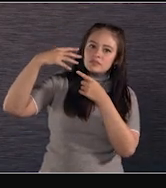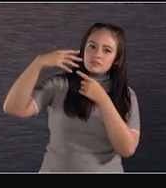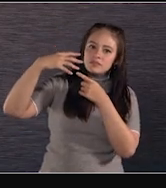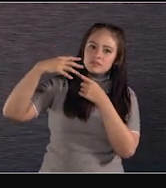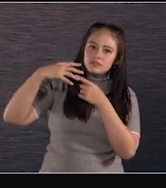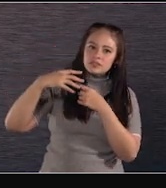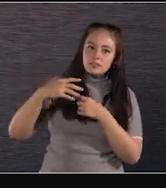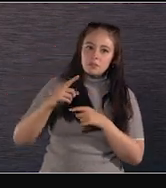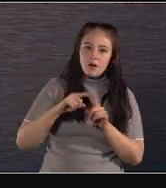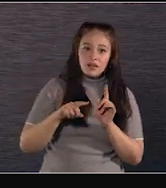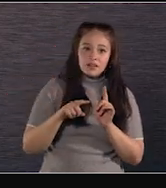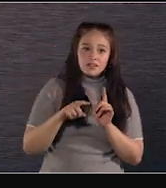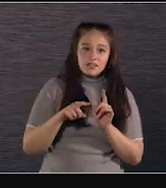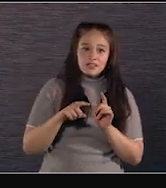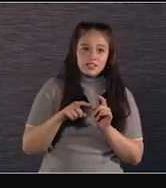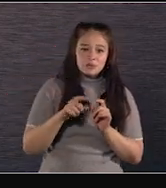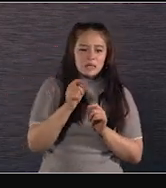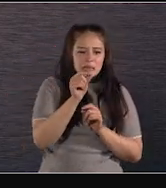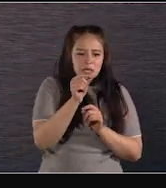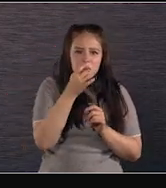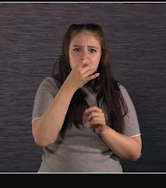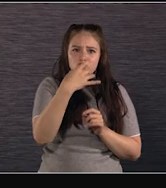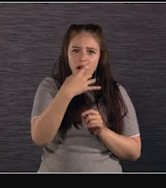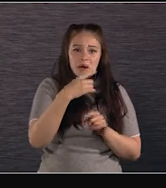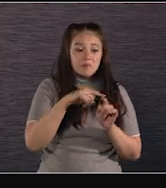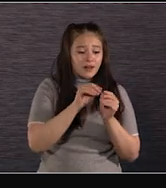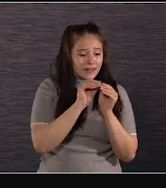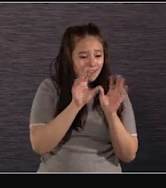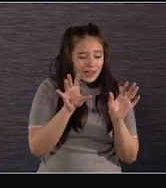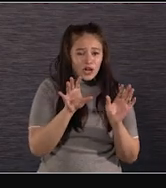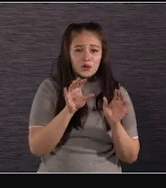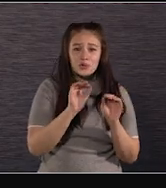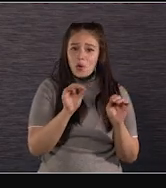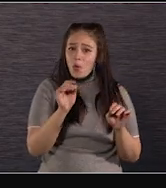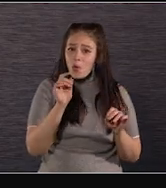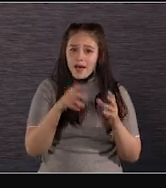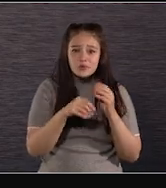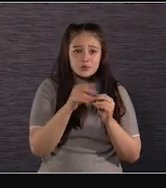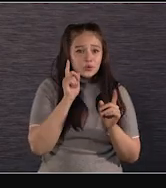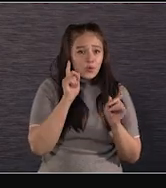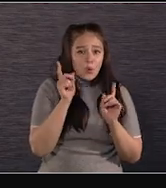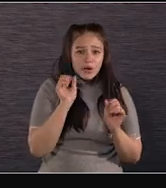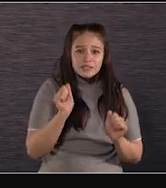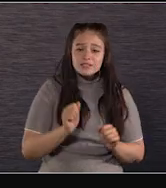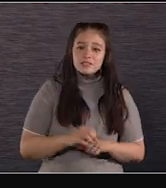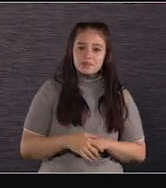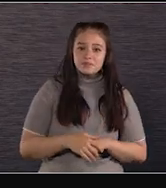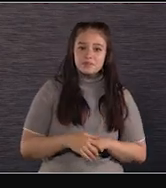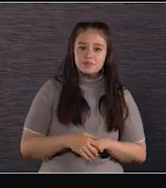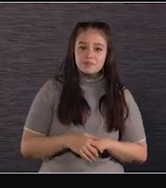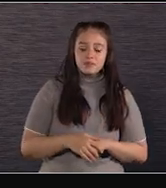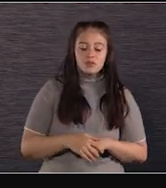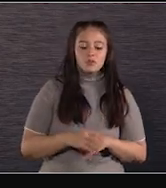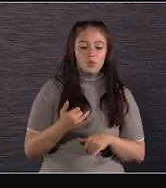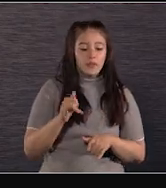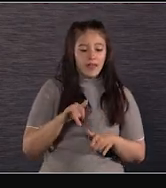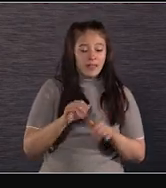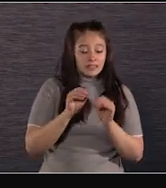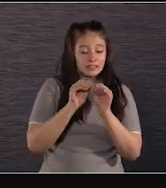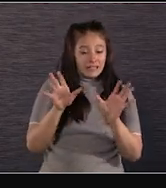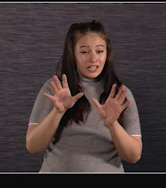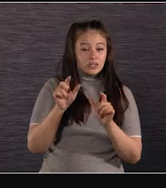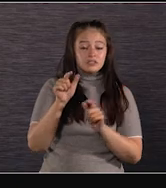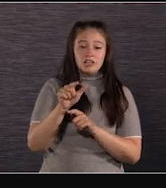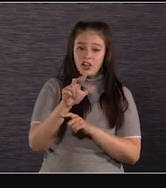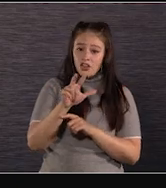was no noise. still had a little bit of brightness, but it was nice and clean. The Venice 2, at 3200, is amazingly clean. And we